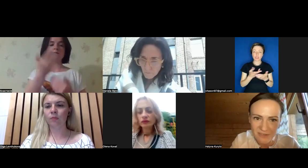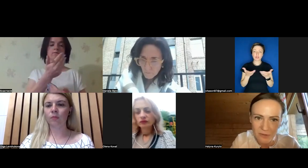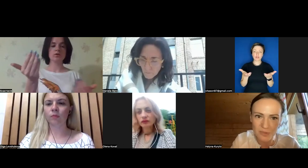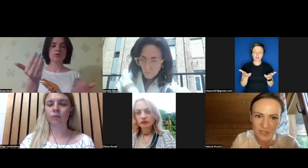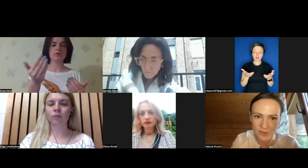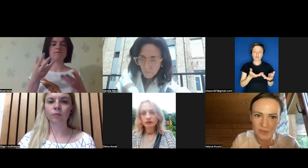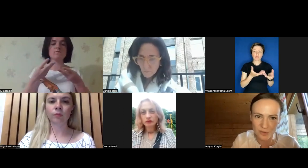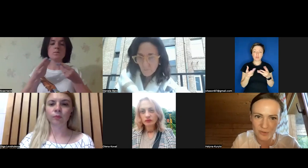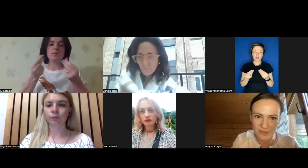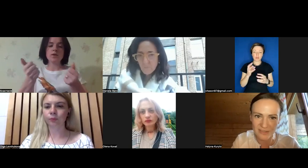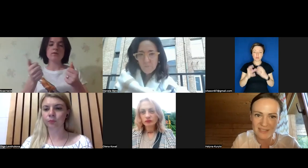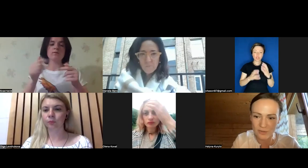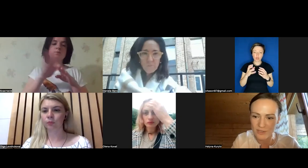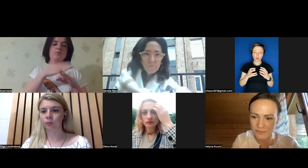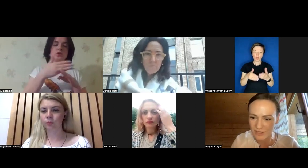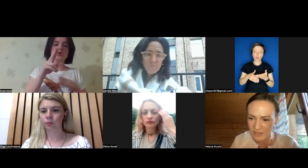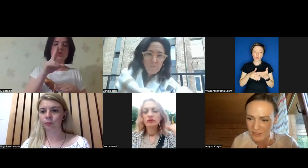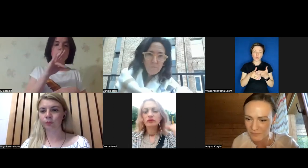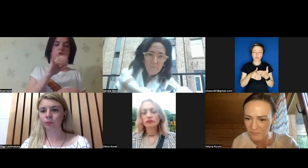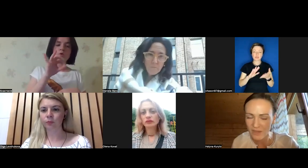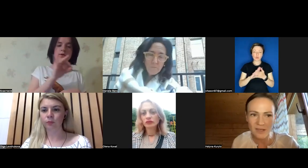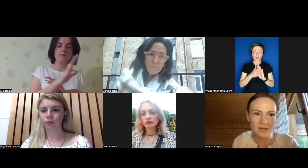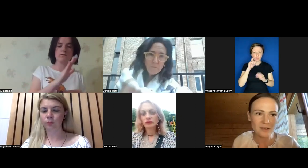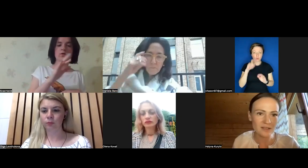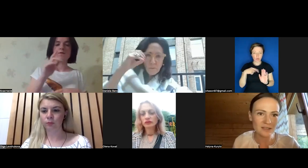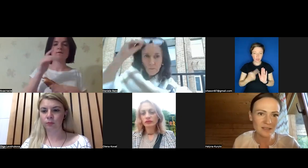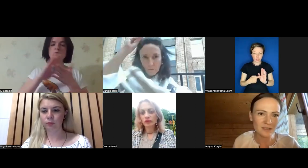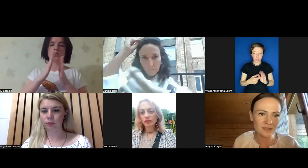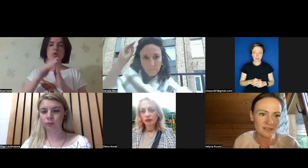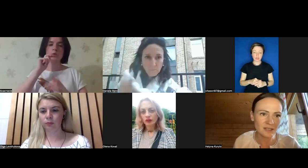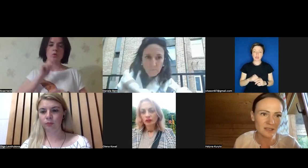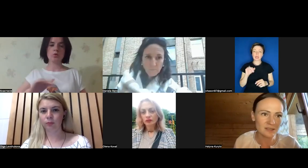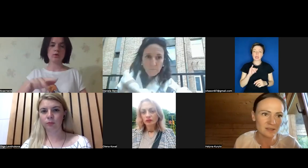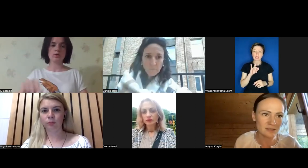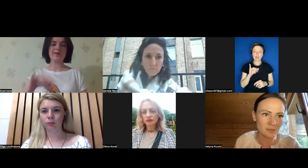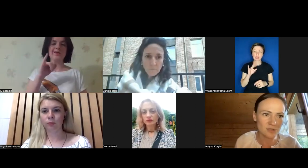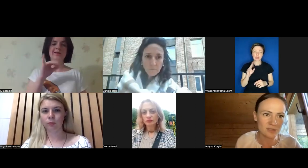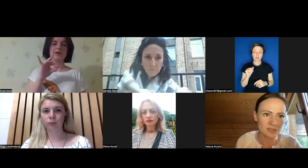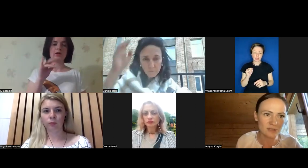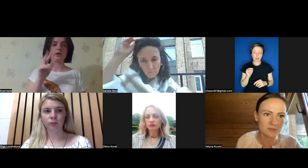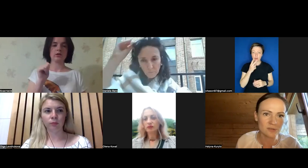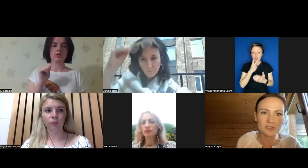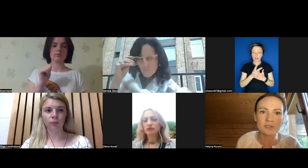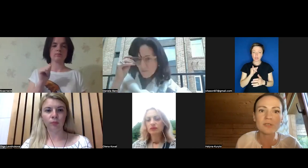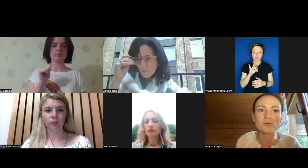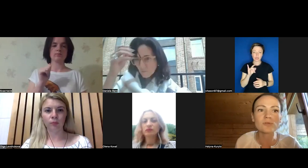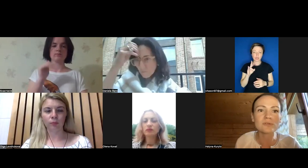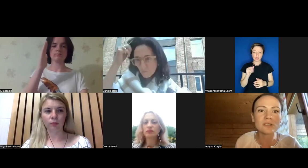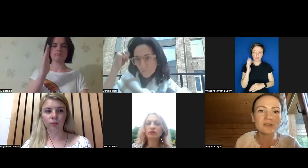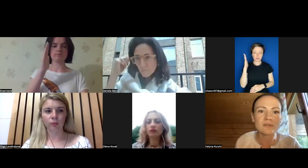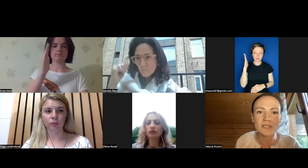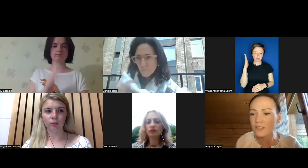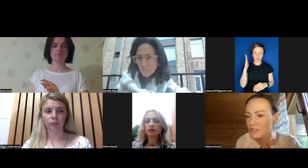Whether we have seen any impact of international donors on the situation in Ukraine, and I can see Rena